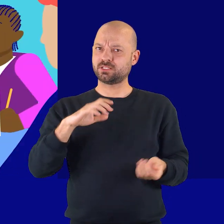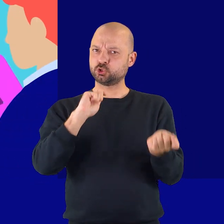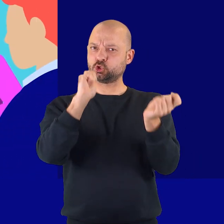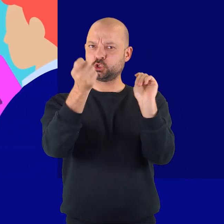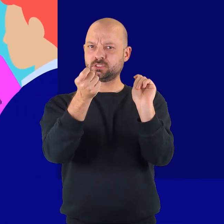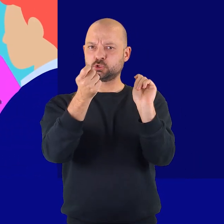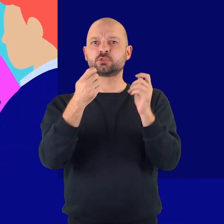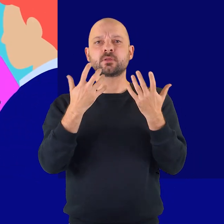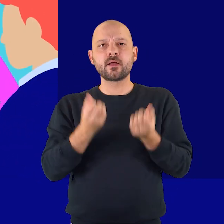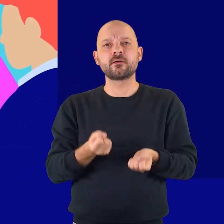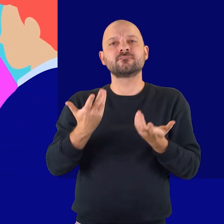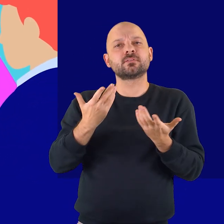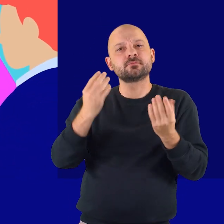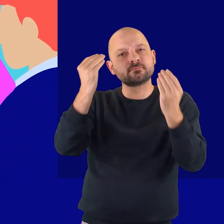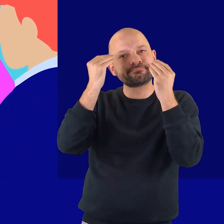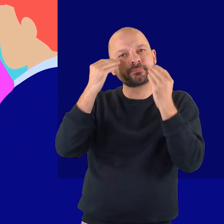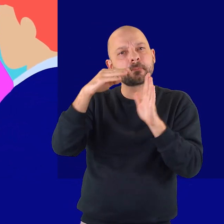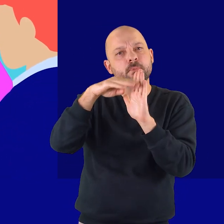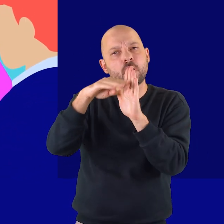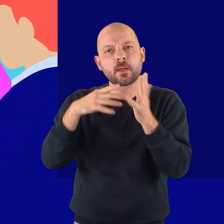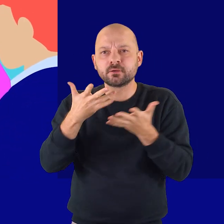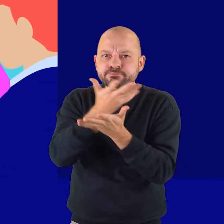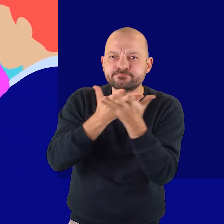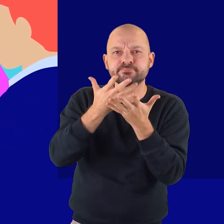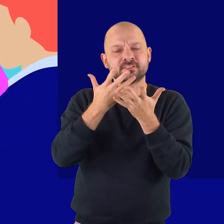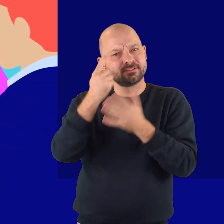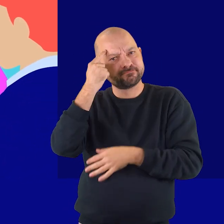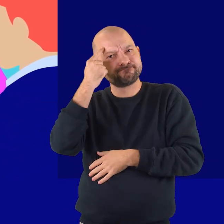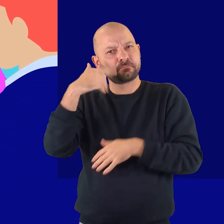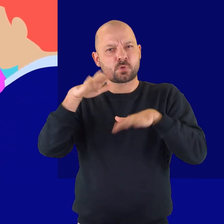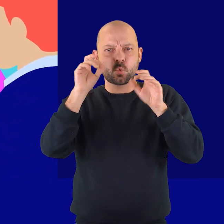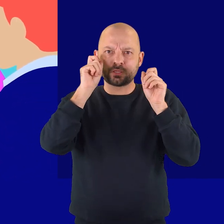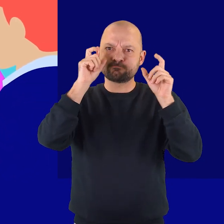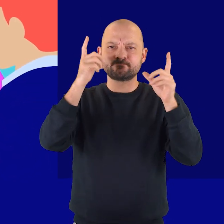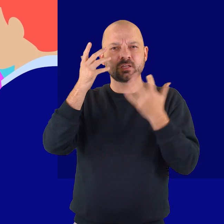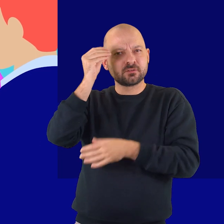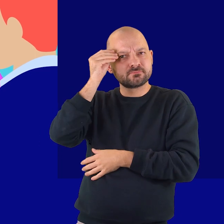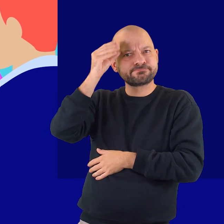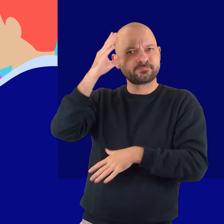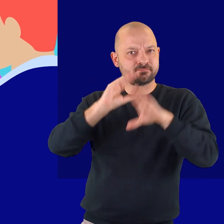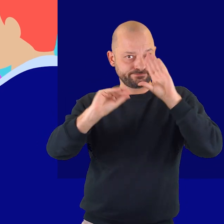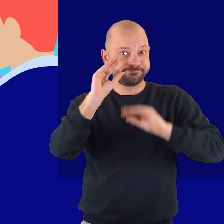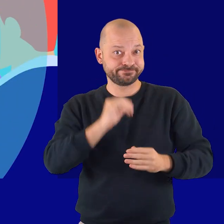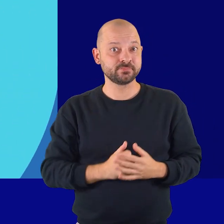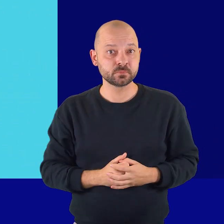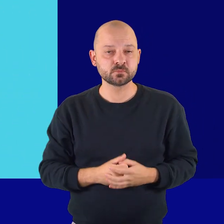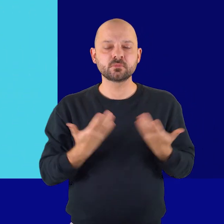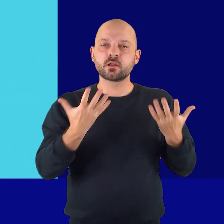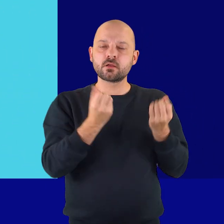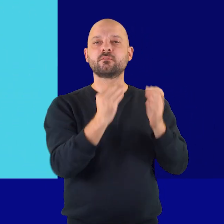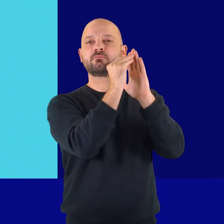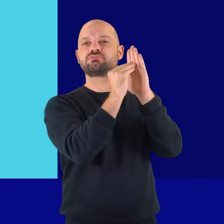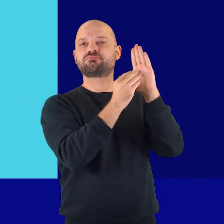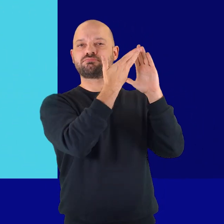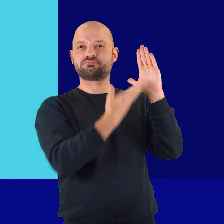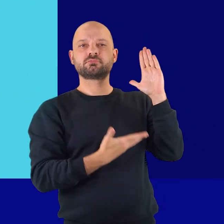An internal training program serves to raise awareness and expand knowledge. A policy regulates how to deal